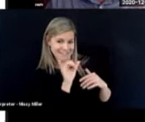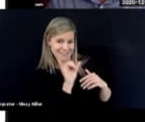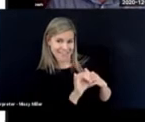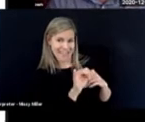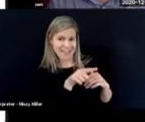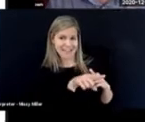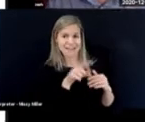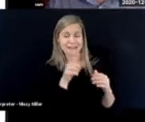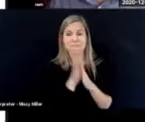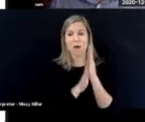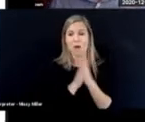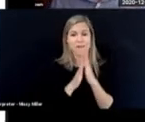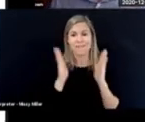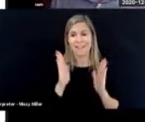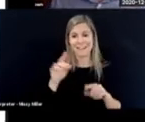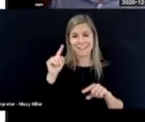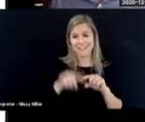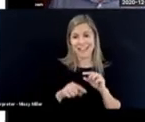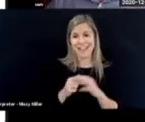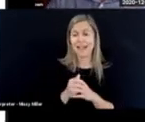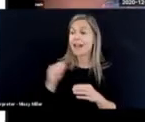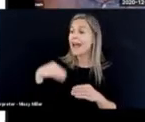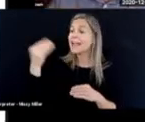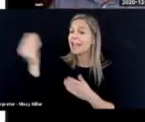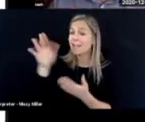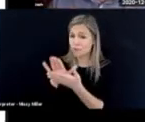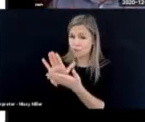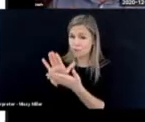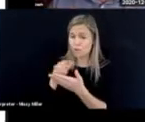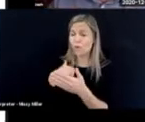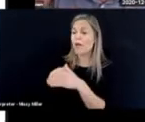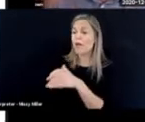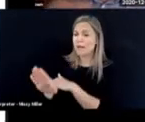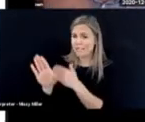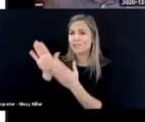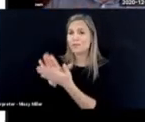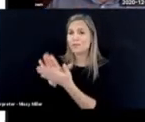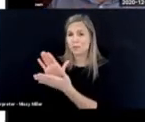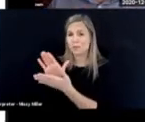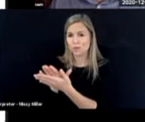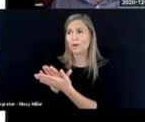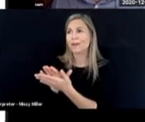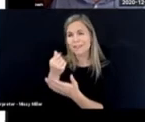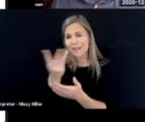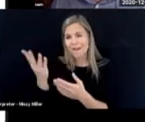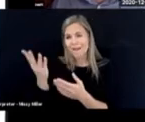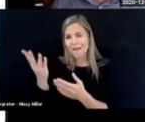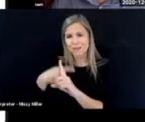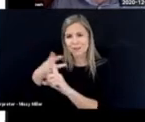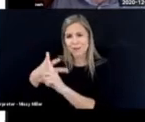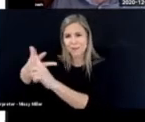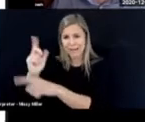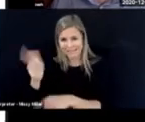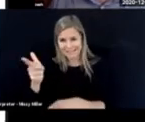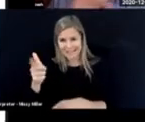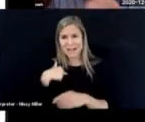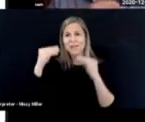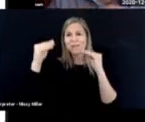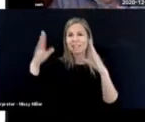predict in advance. And I gave them to a school and I went in to visit the school a month later.